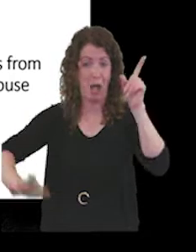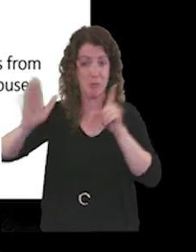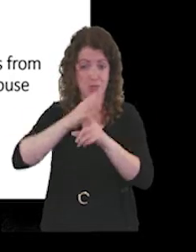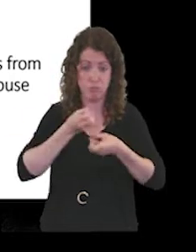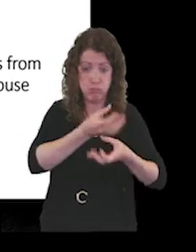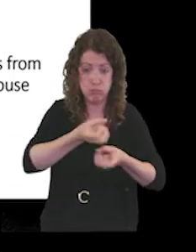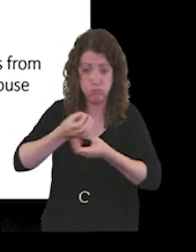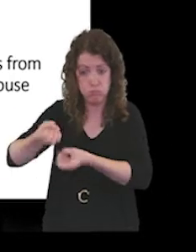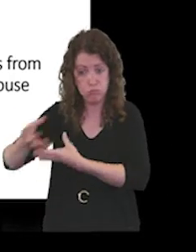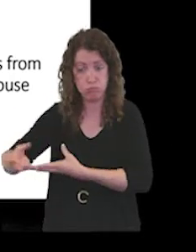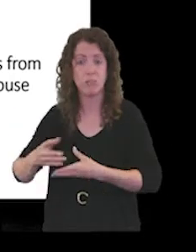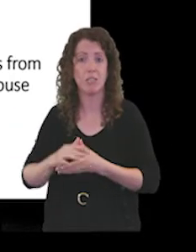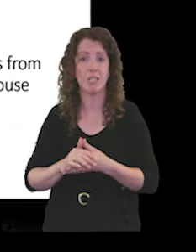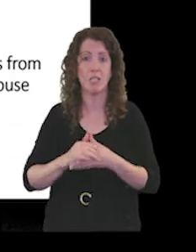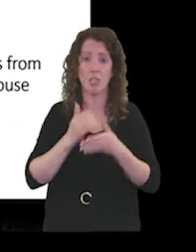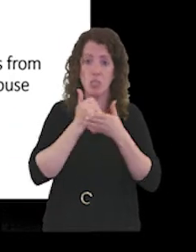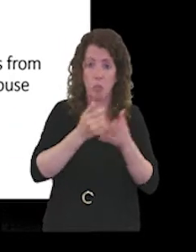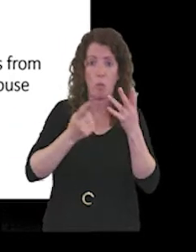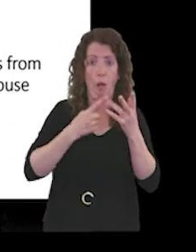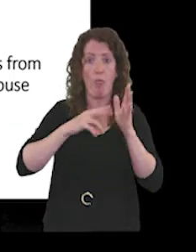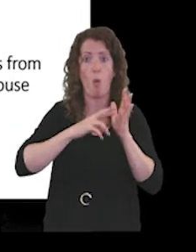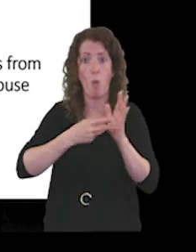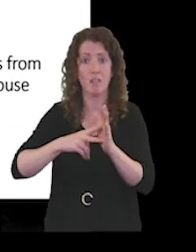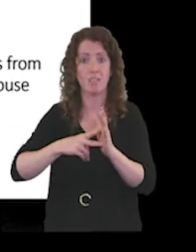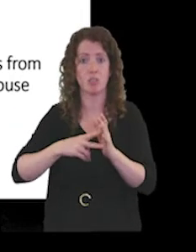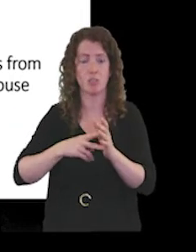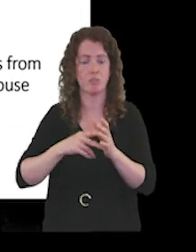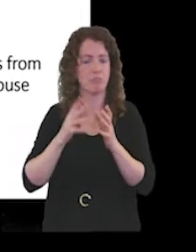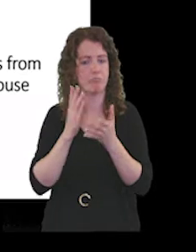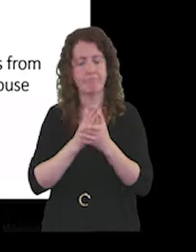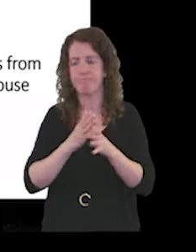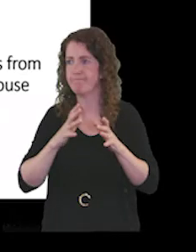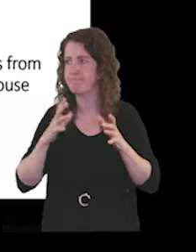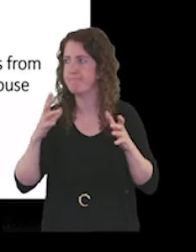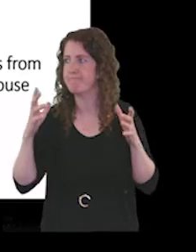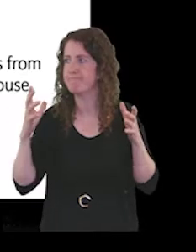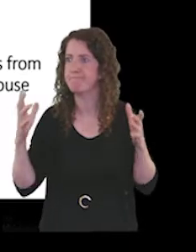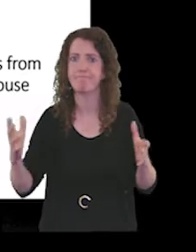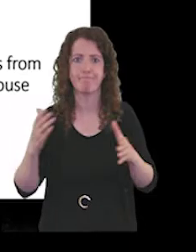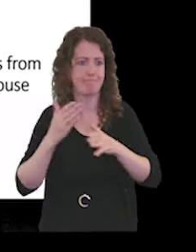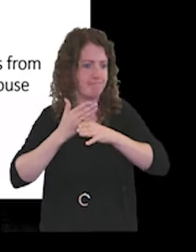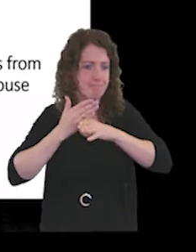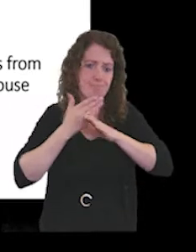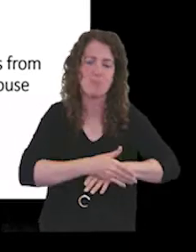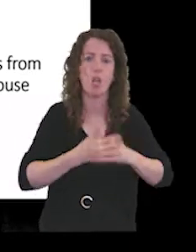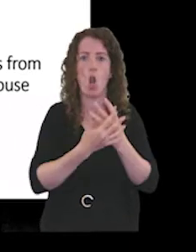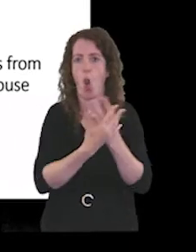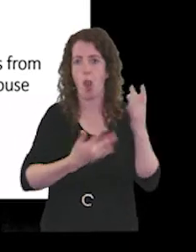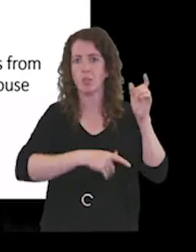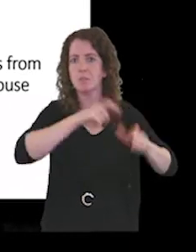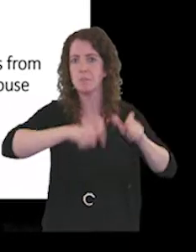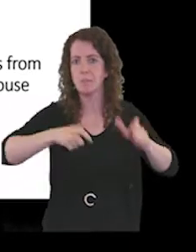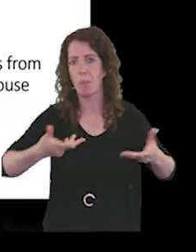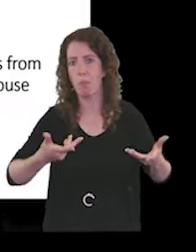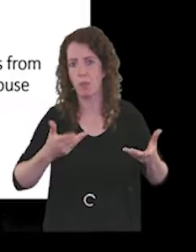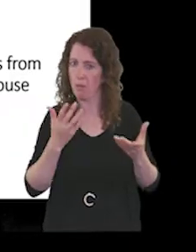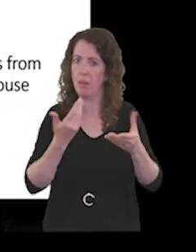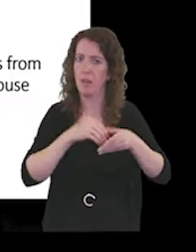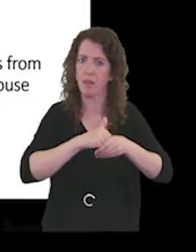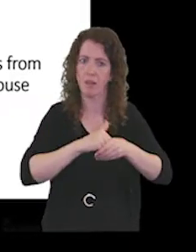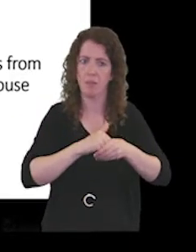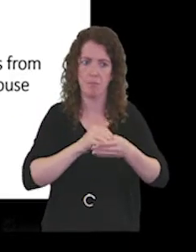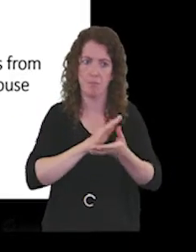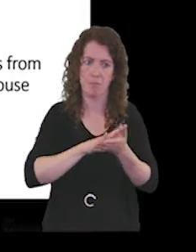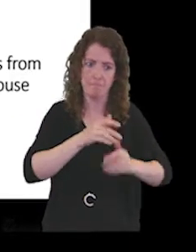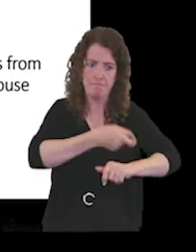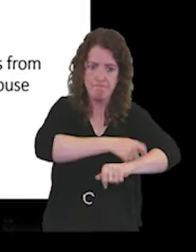organisations and just a huge endeavour by many, many people that kept us